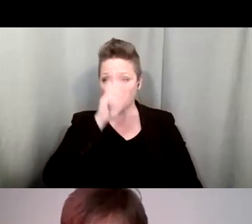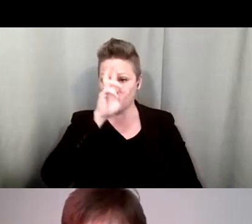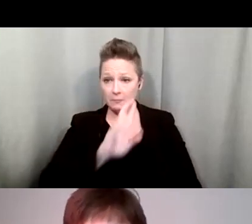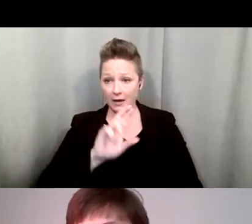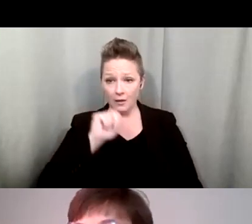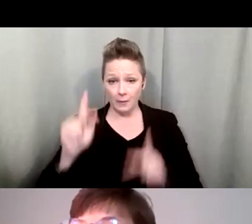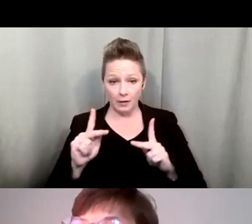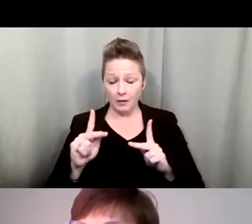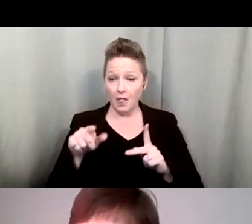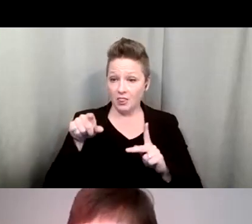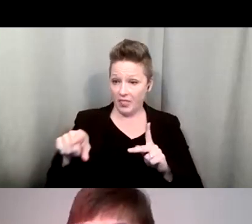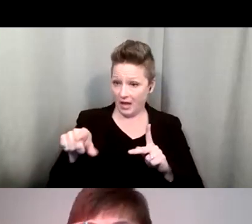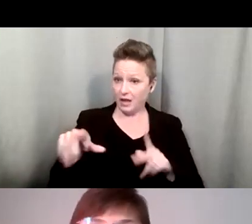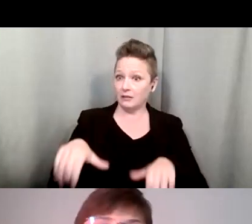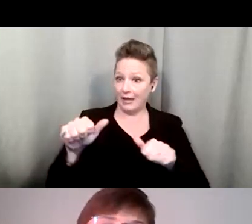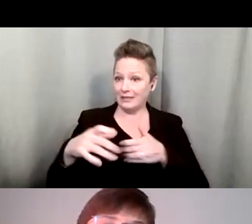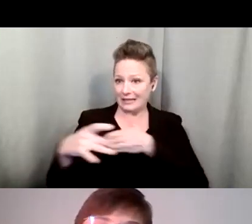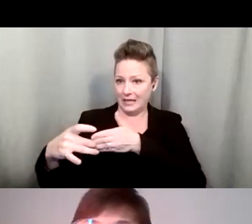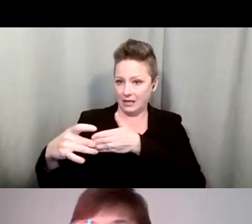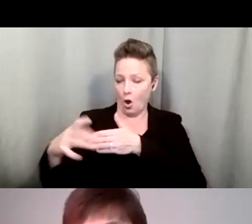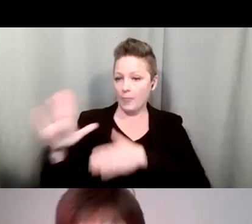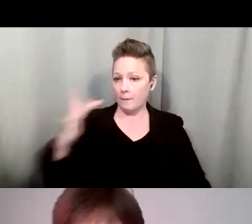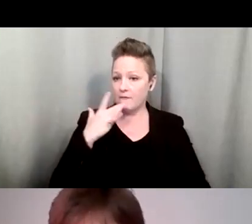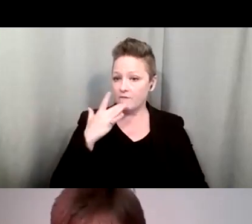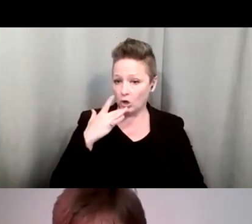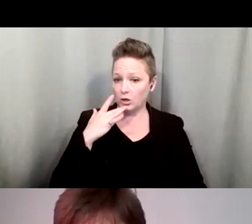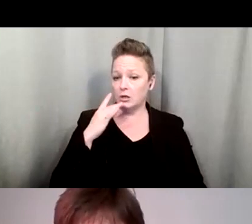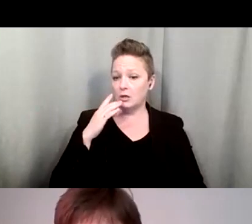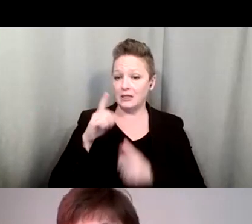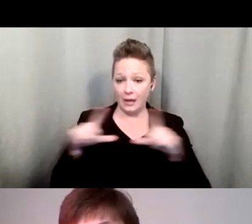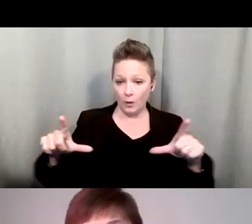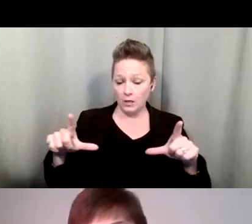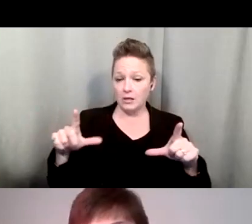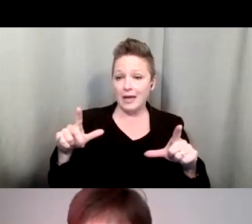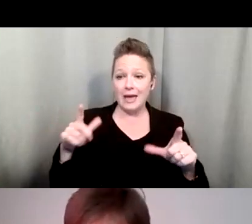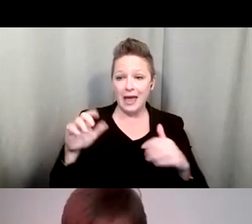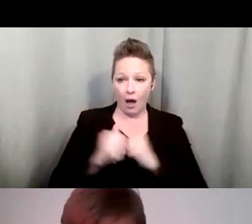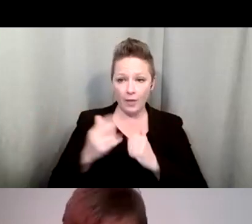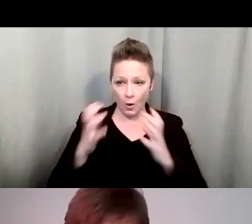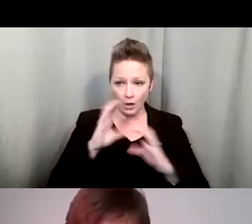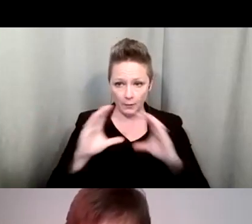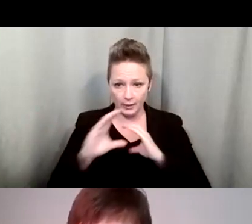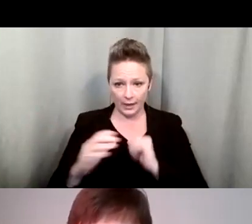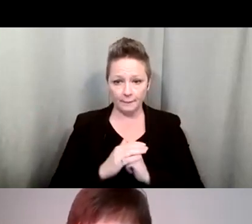consumer's lead when it comes to preferred language and method of communication. Next slide, please.